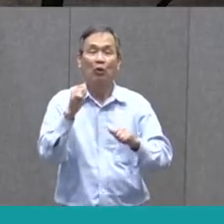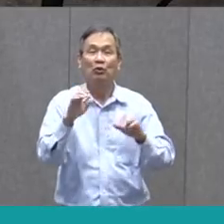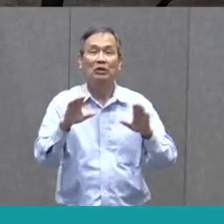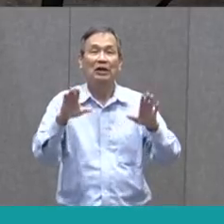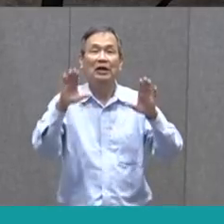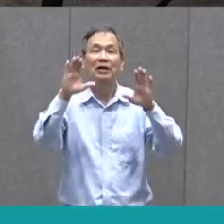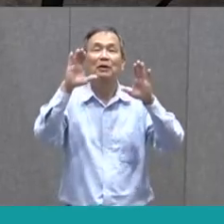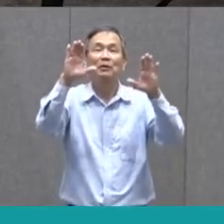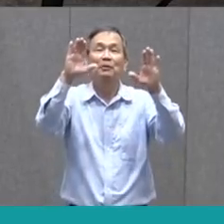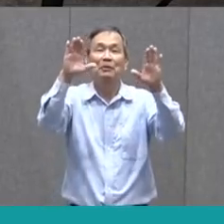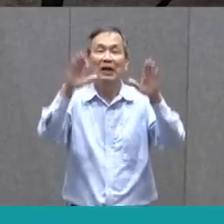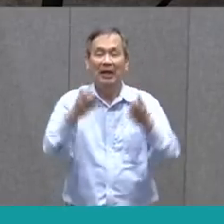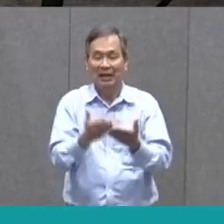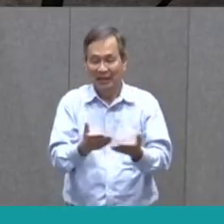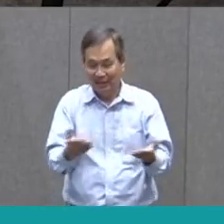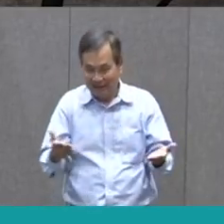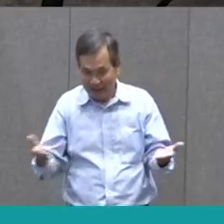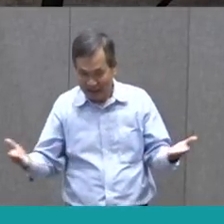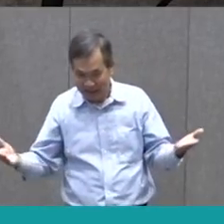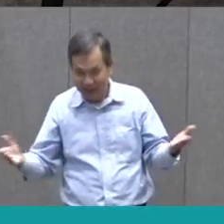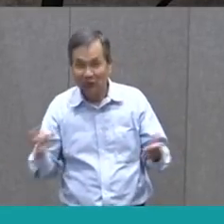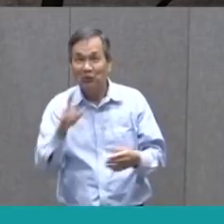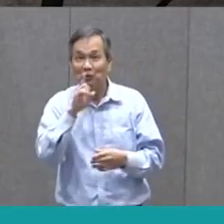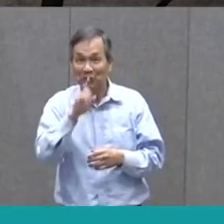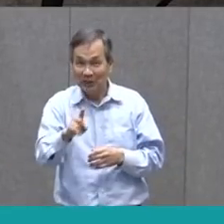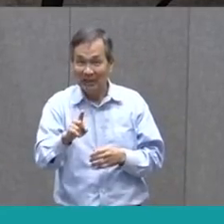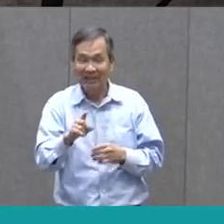magnificent thing.